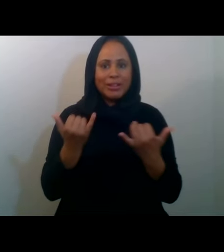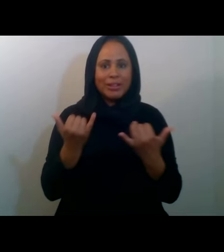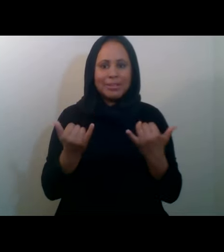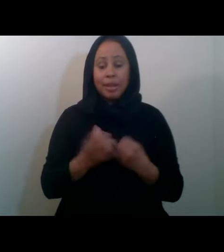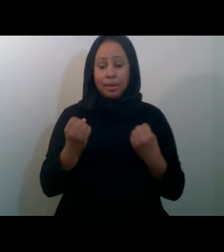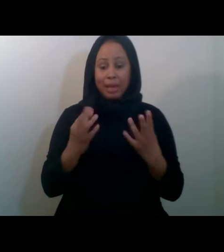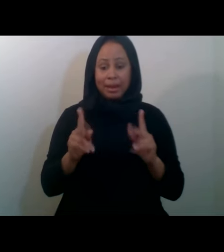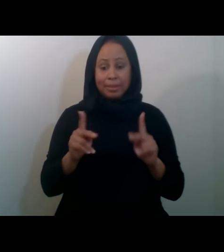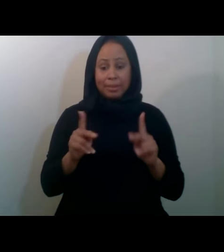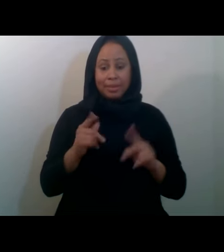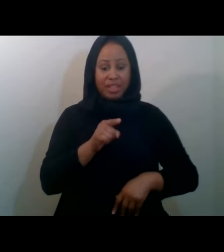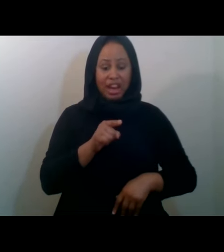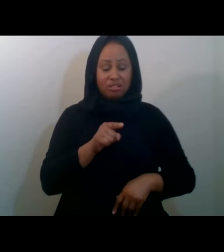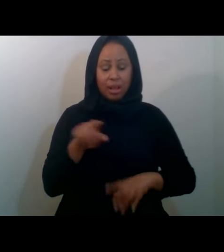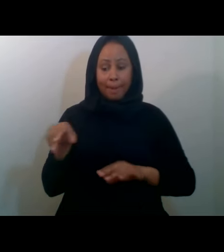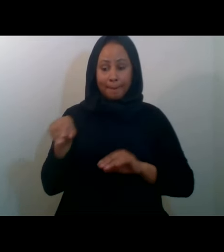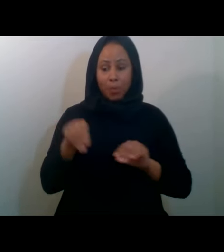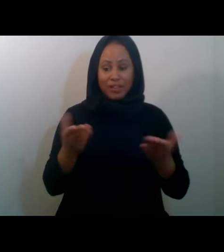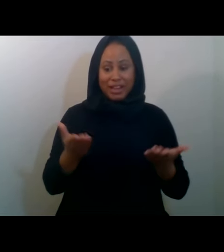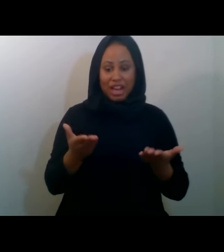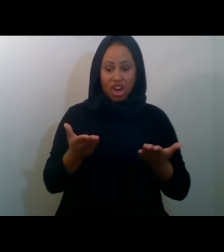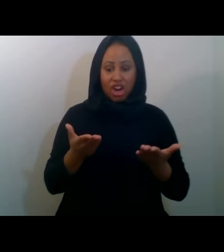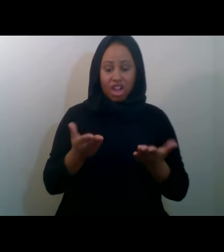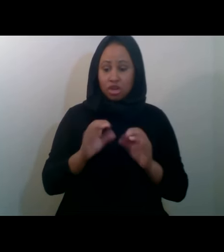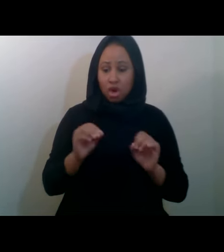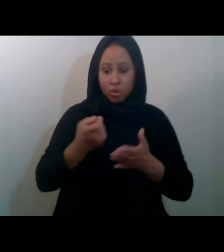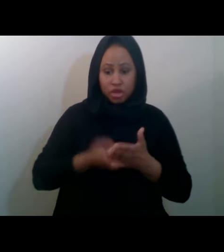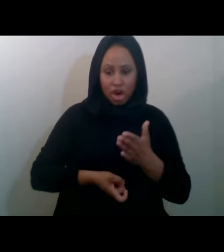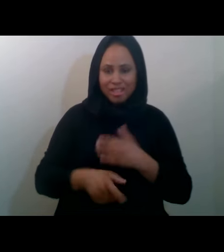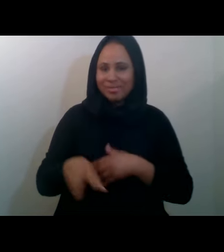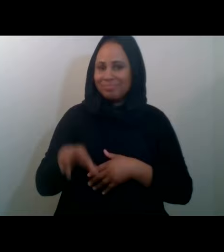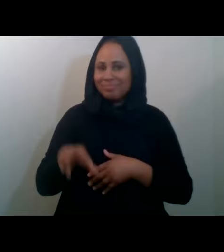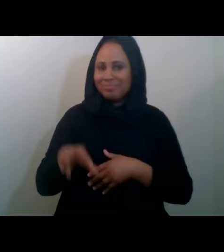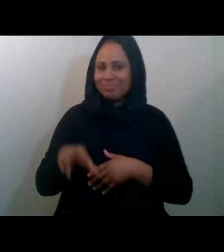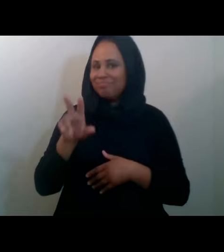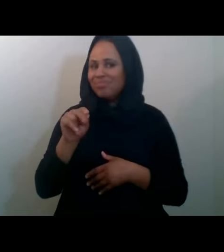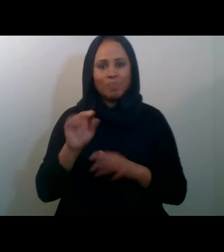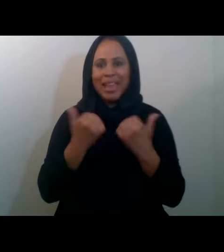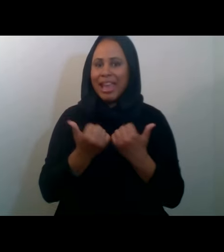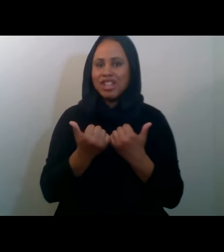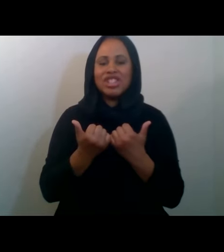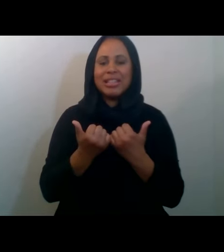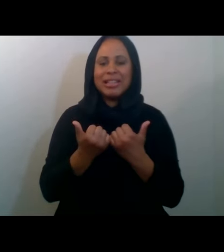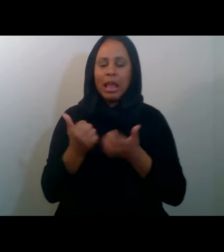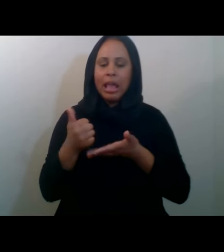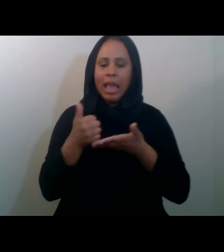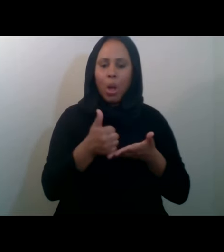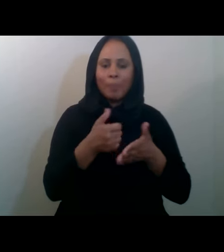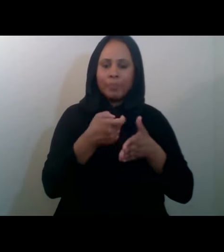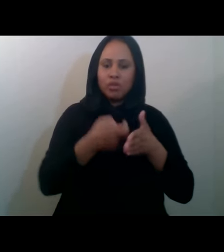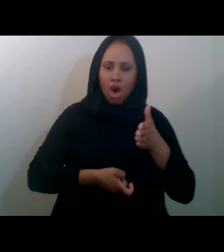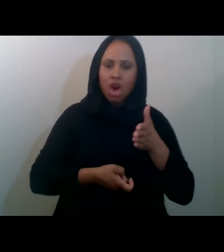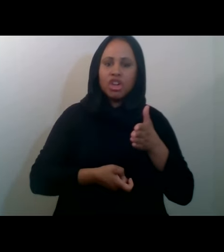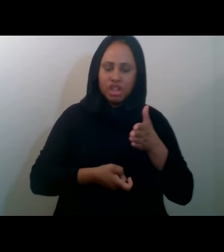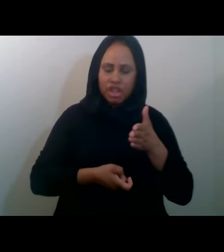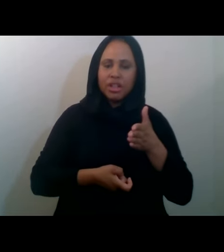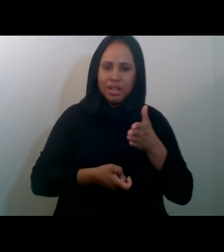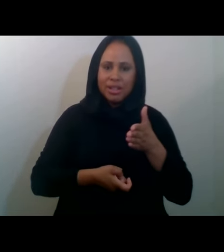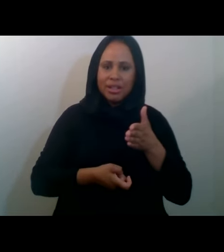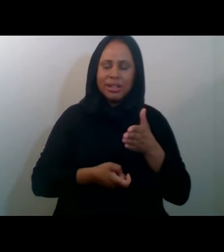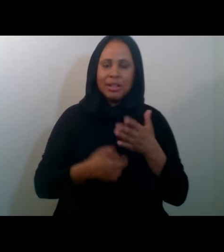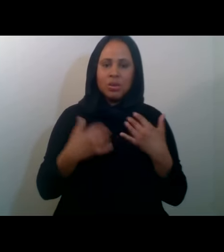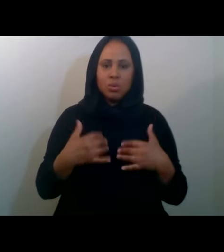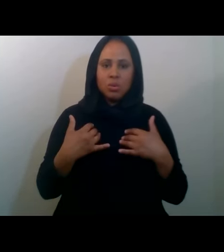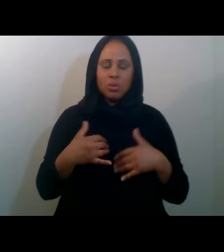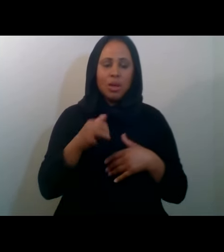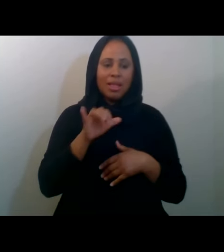for free, they came over with agencies that they took out loans with. And that was a huge thing for them to overcome